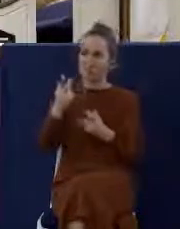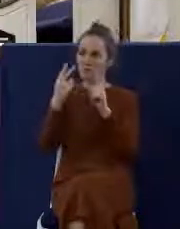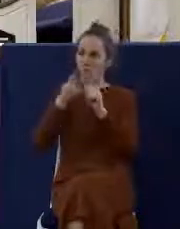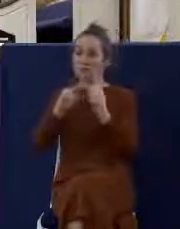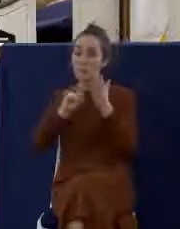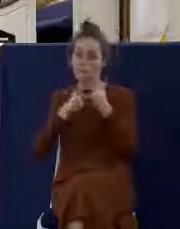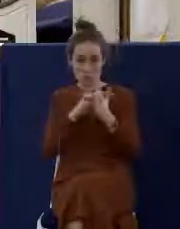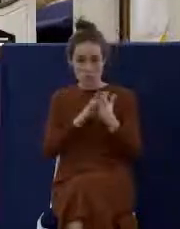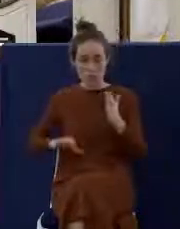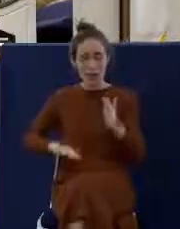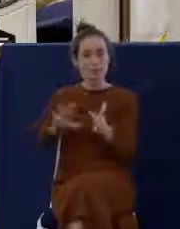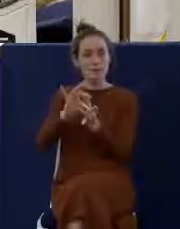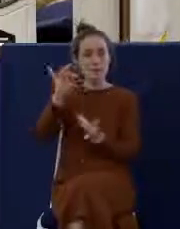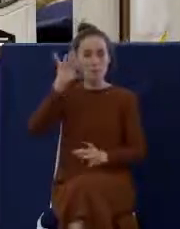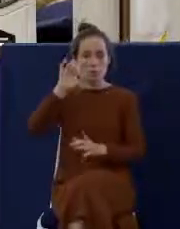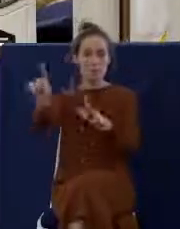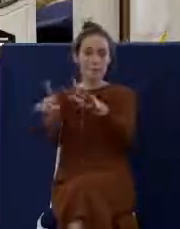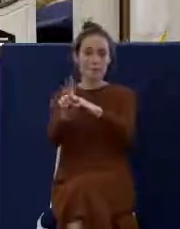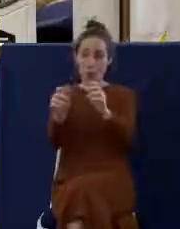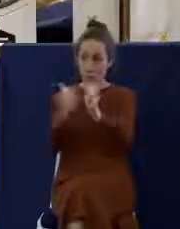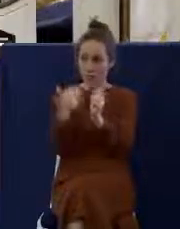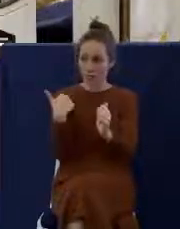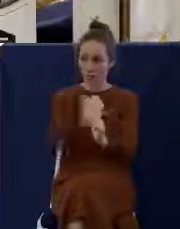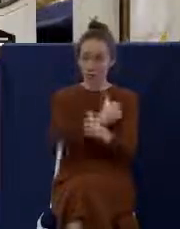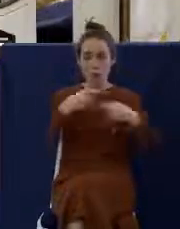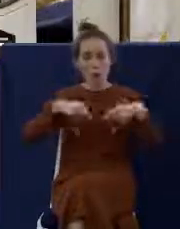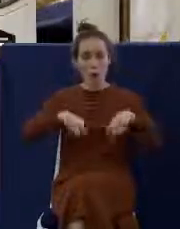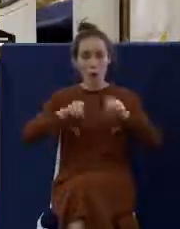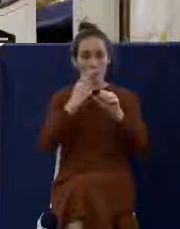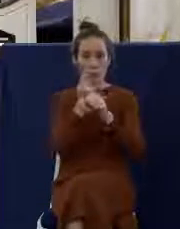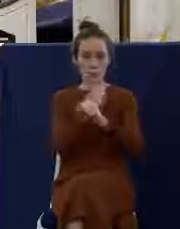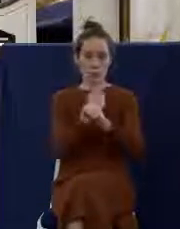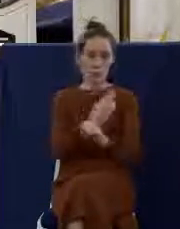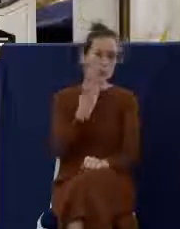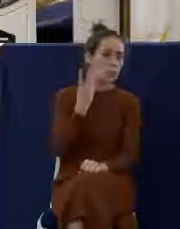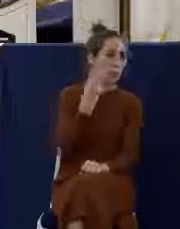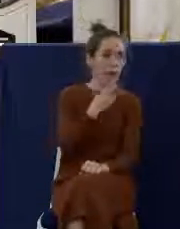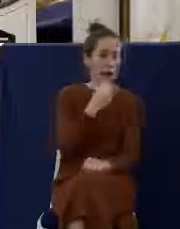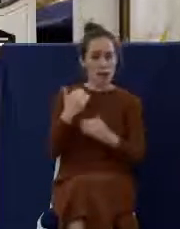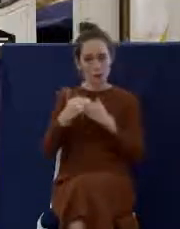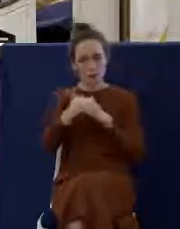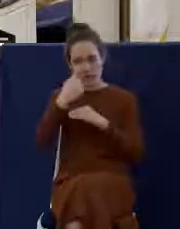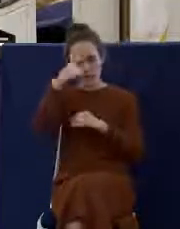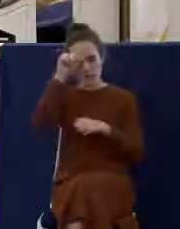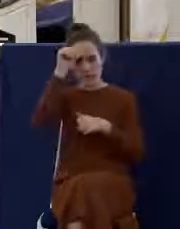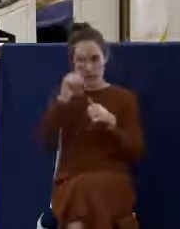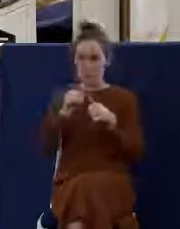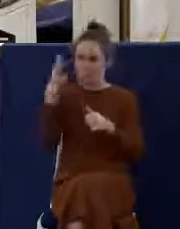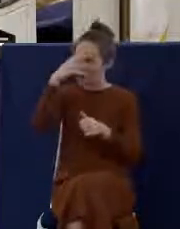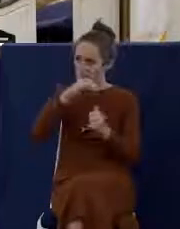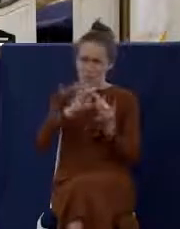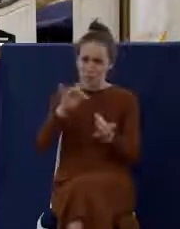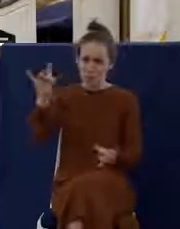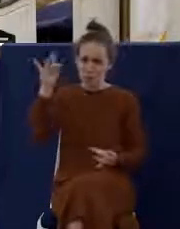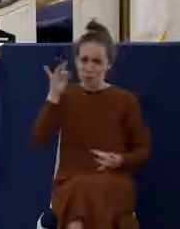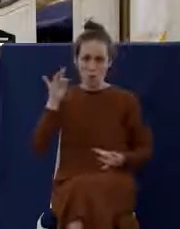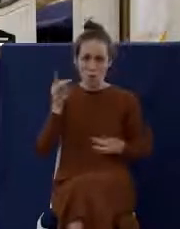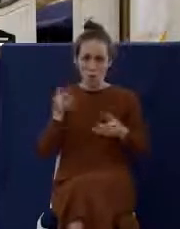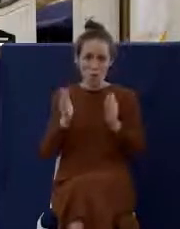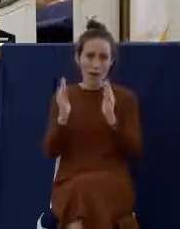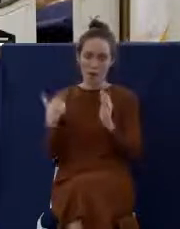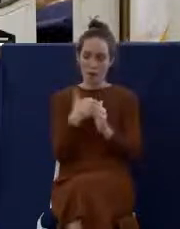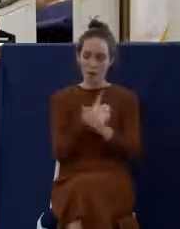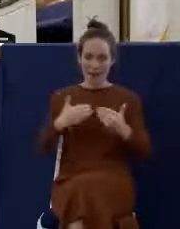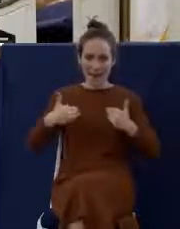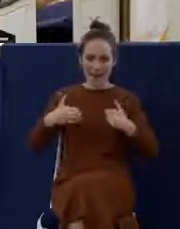we're partaking of these elements in a very wonderful way, in a very beautiful spiritual way, we have fellowship with